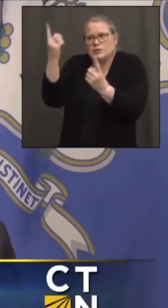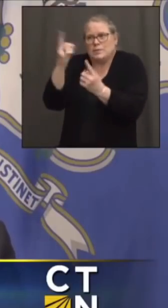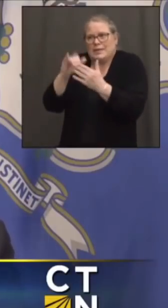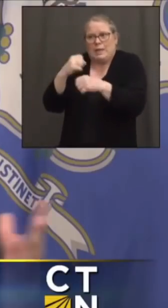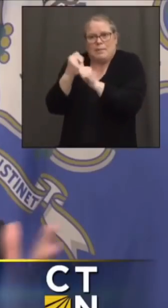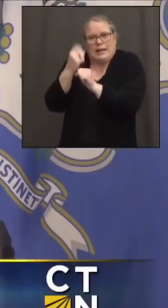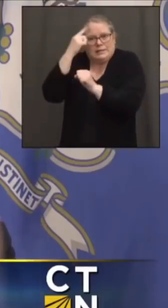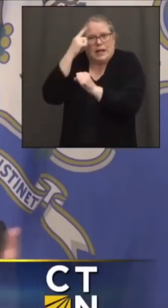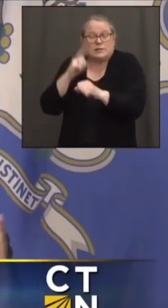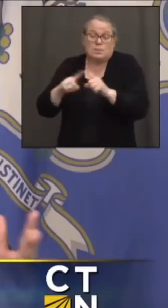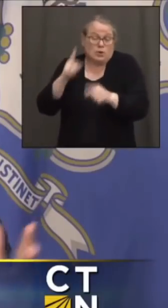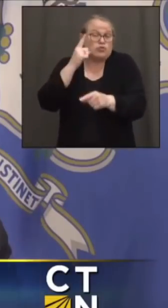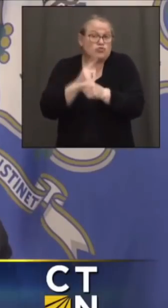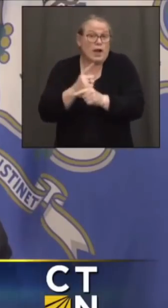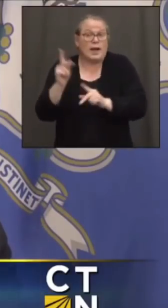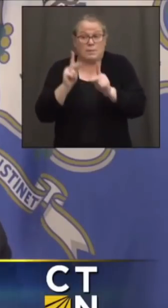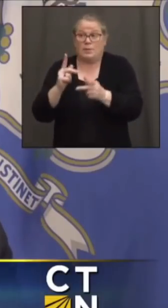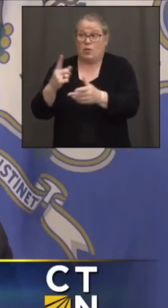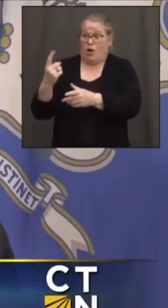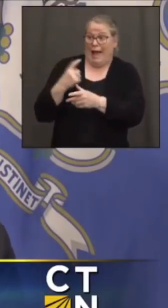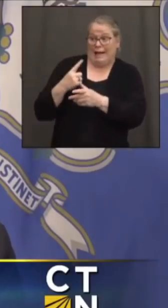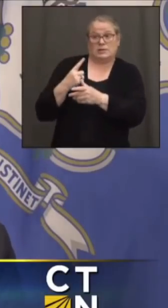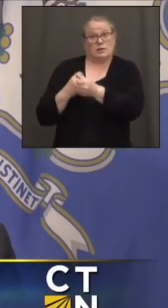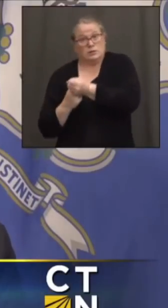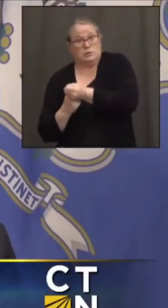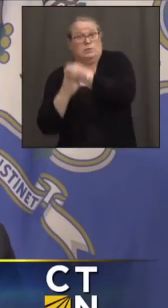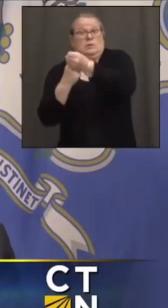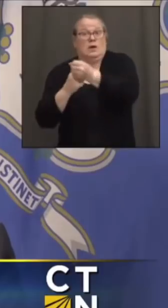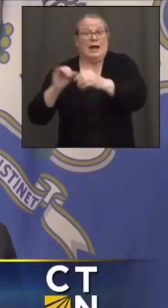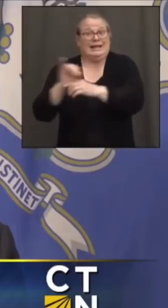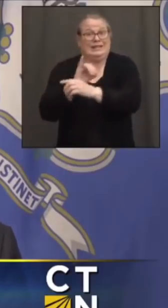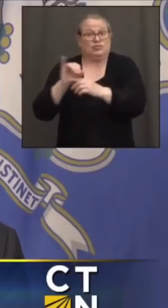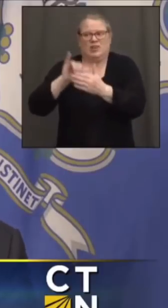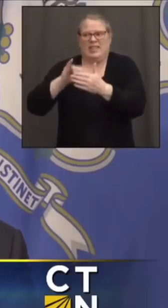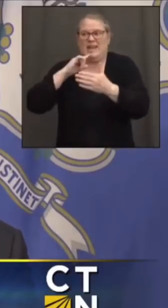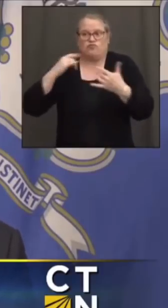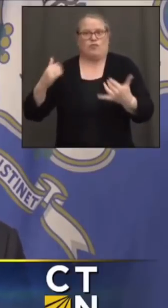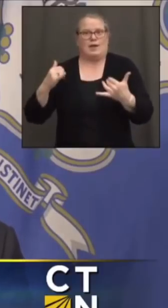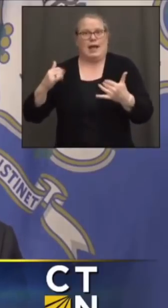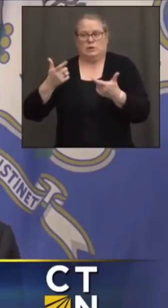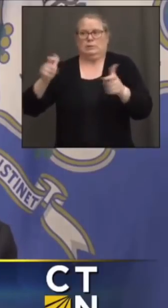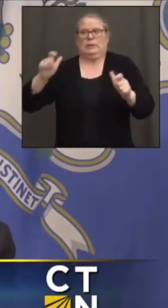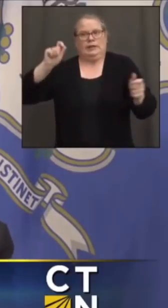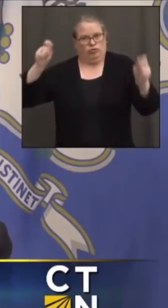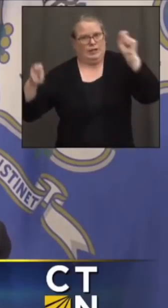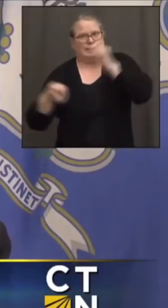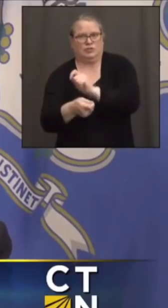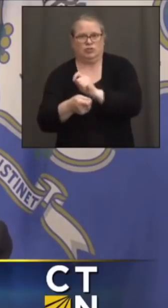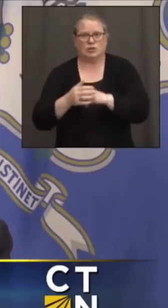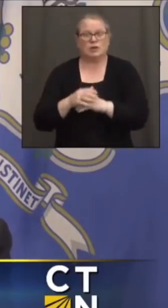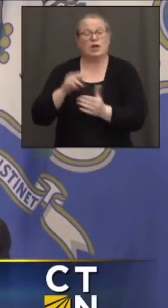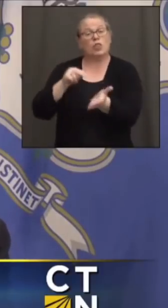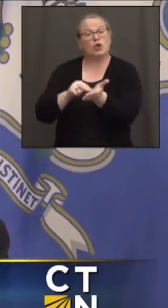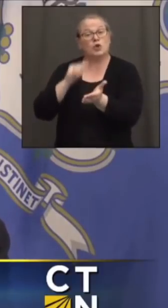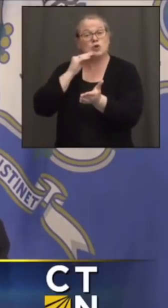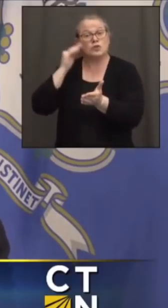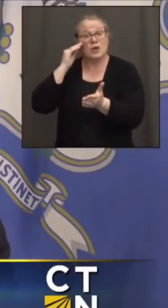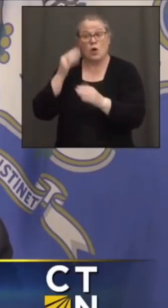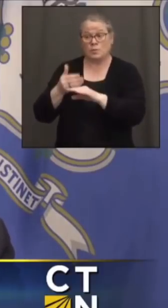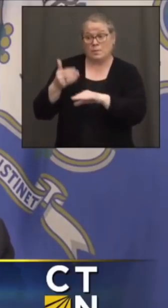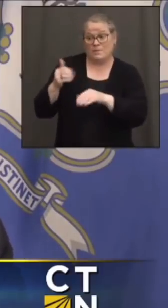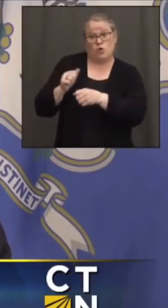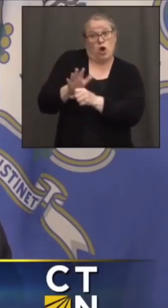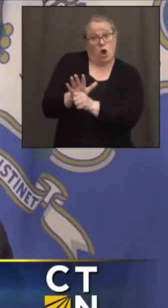People are asking us to prop up an industry that's going through real transition right now. There was a lot of vacancy in the nursing homes before